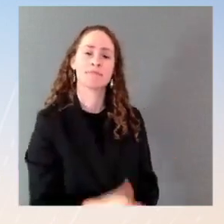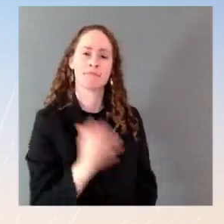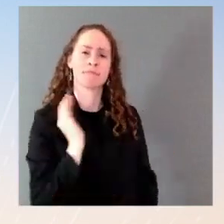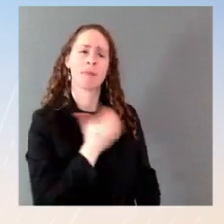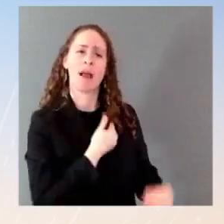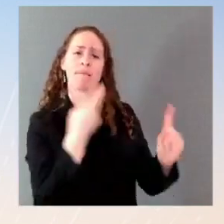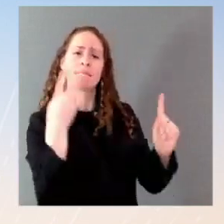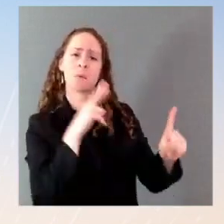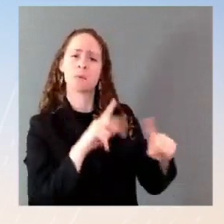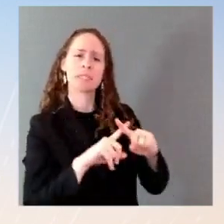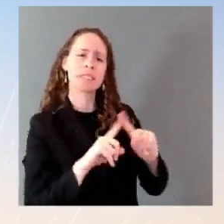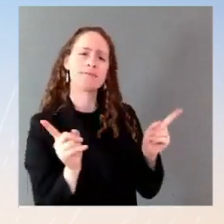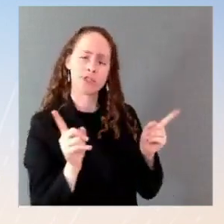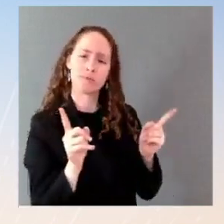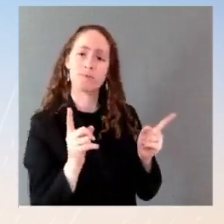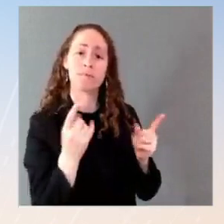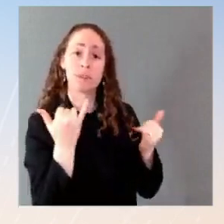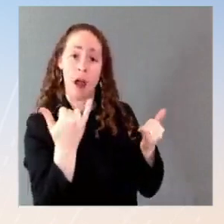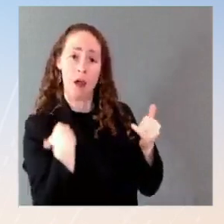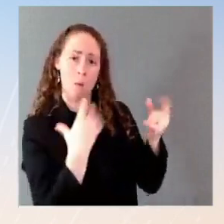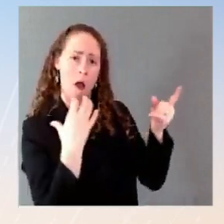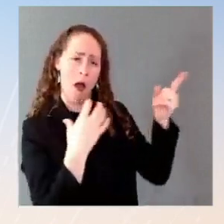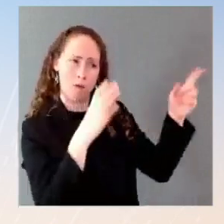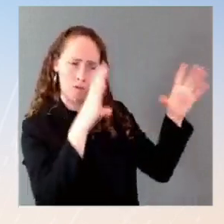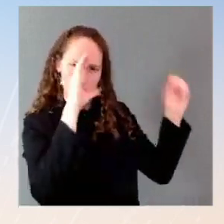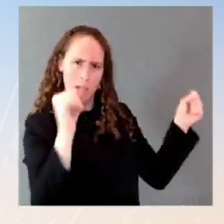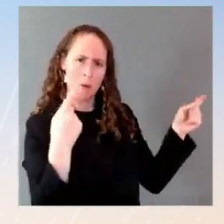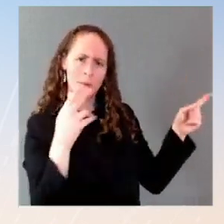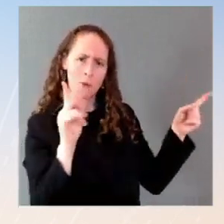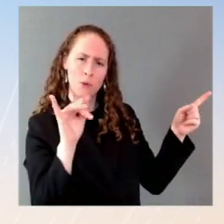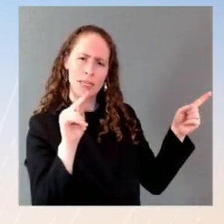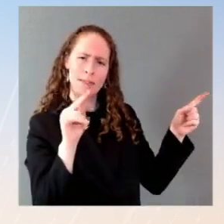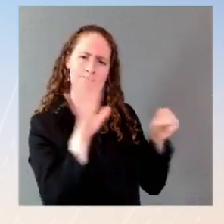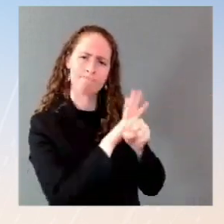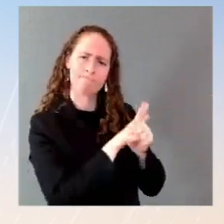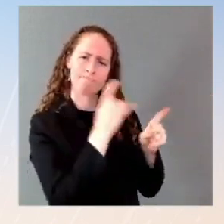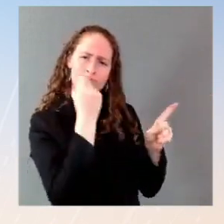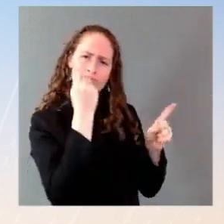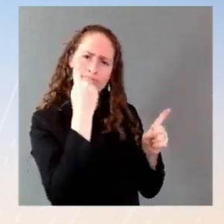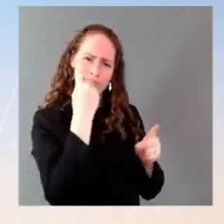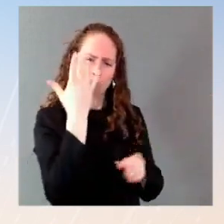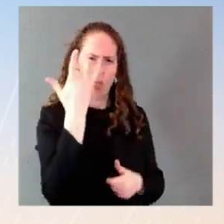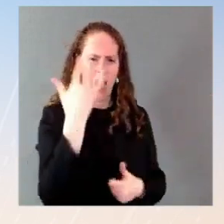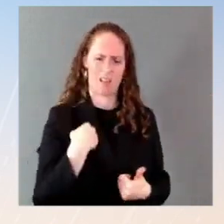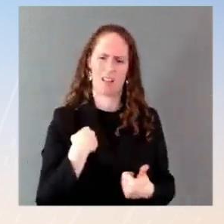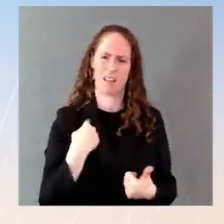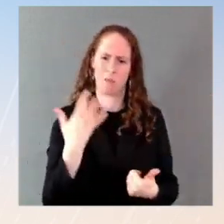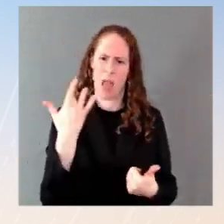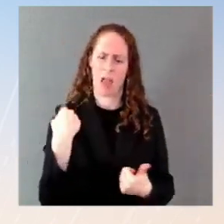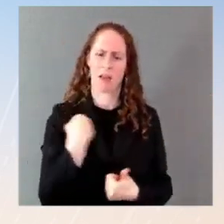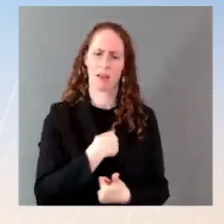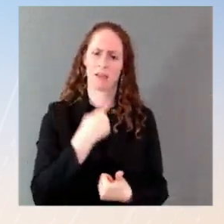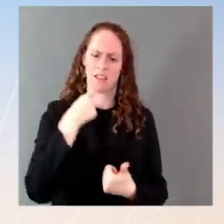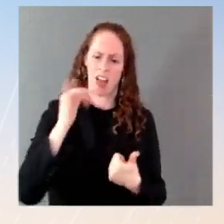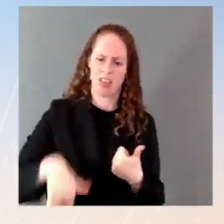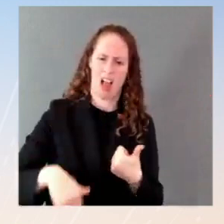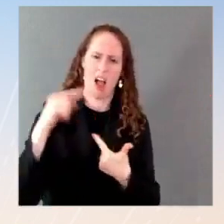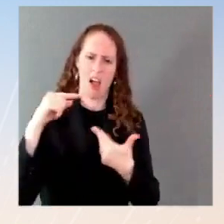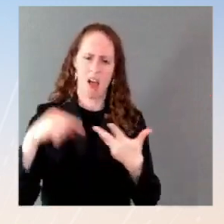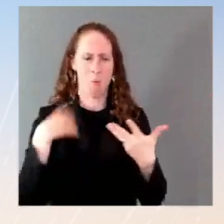actions that harm America's interests and, indeed, harm our allies' interests. That's exactly what he did today.